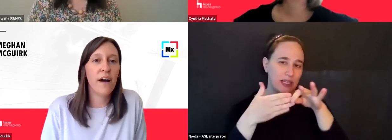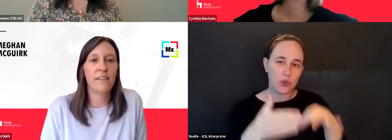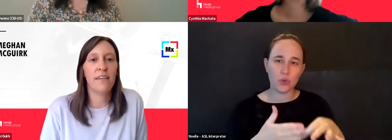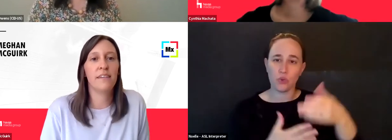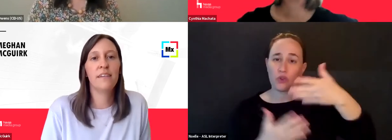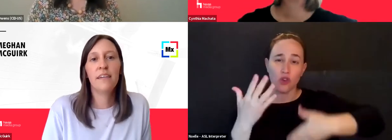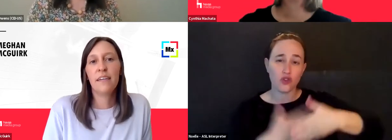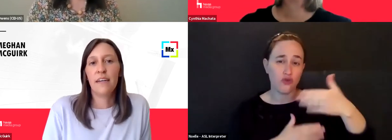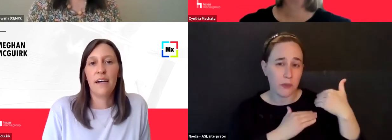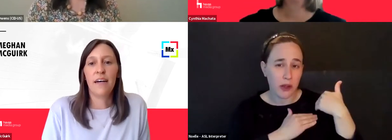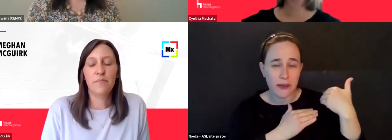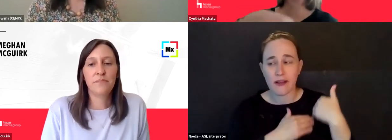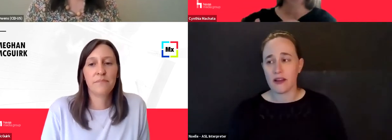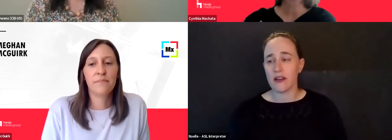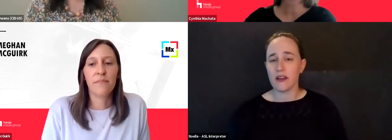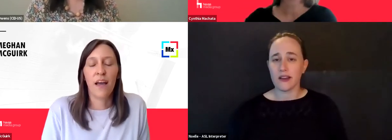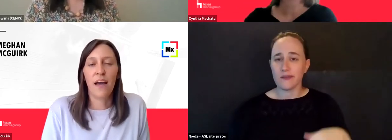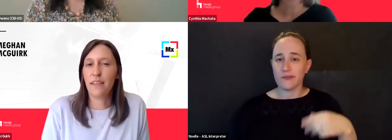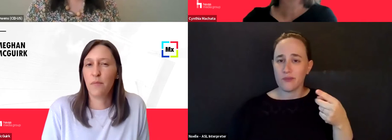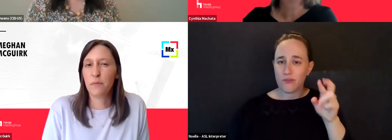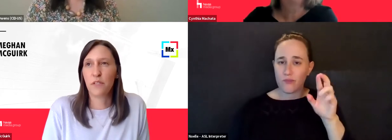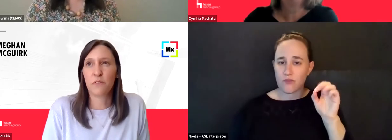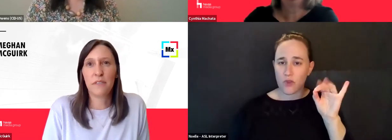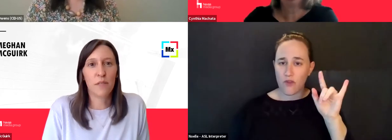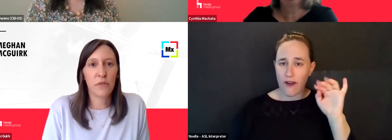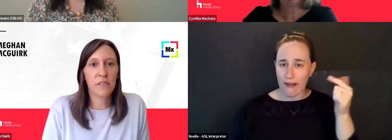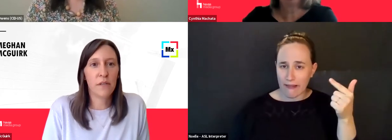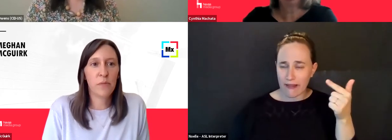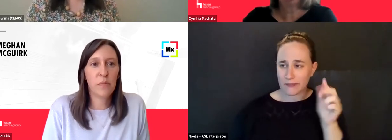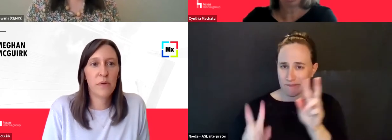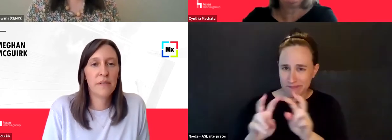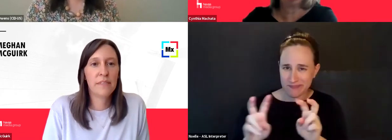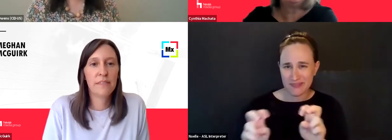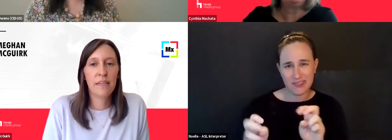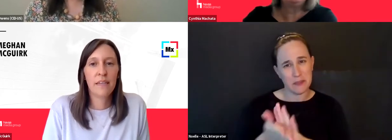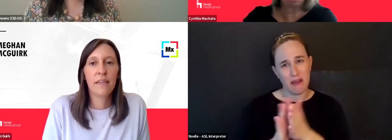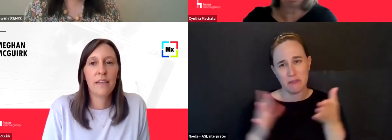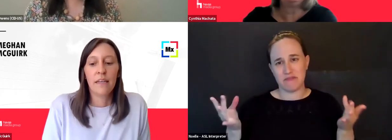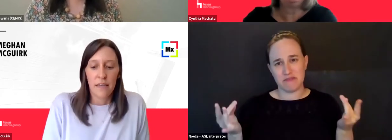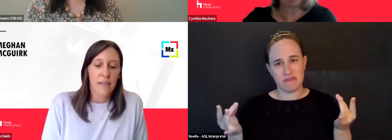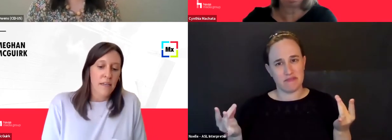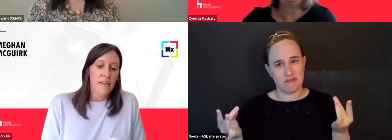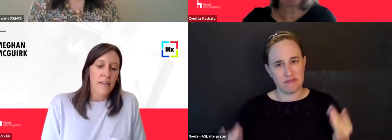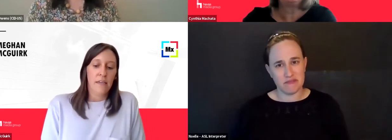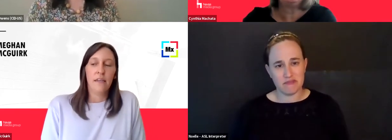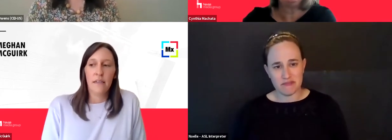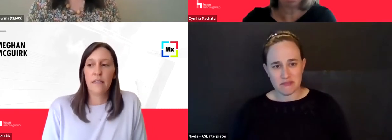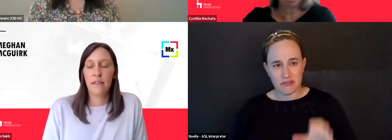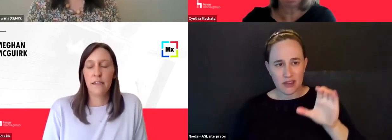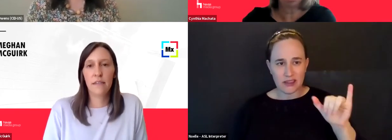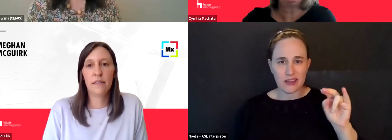and profiling. Um, I think that becomes like a really slippery slope. Uh, yeah, I would say the same,